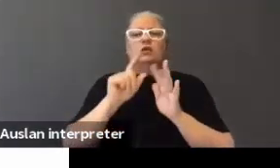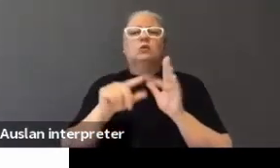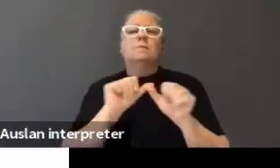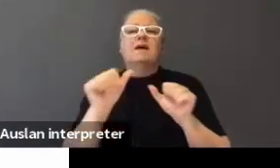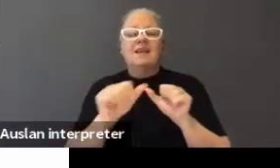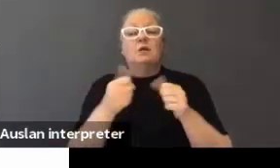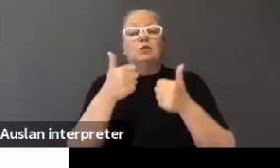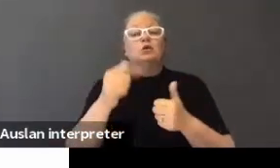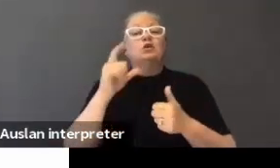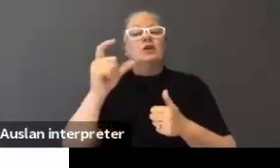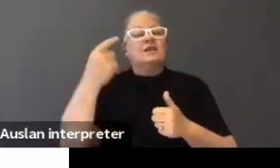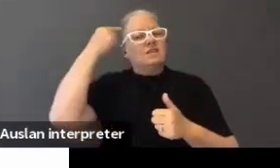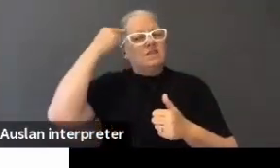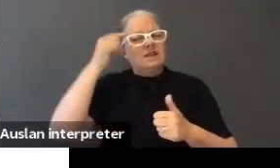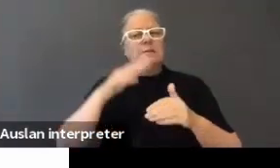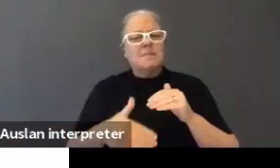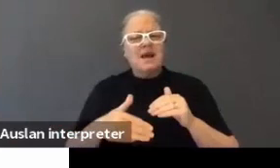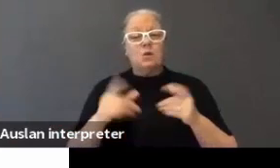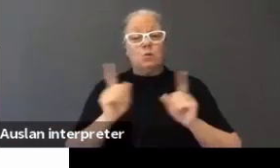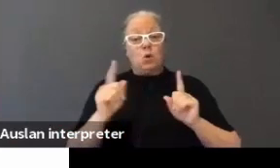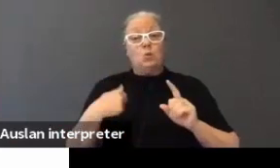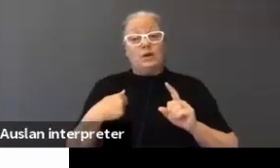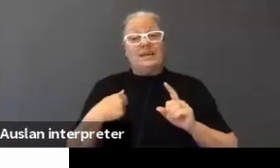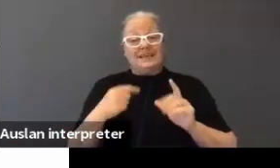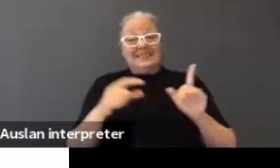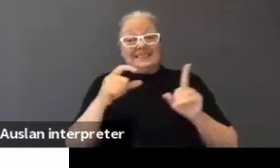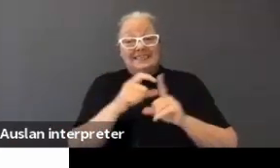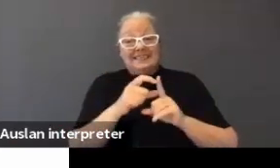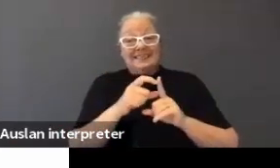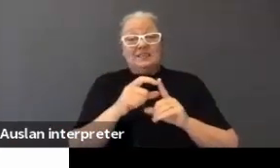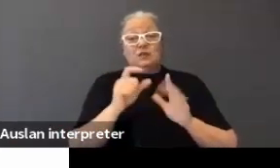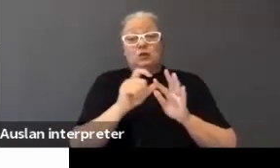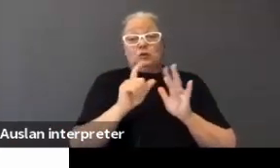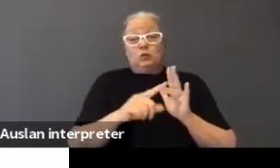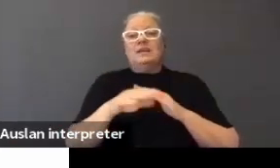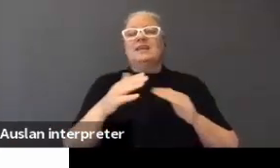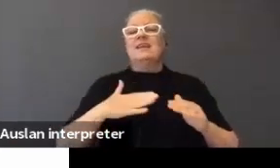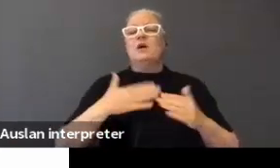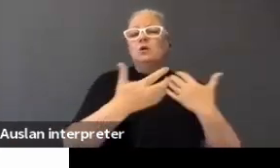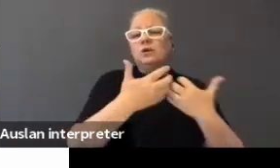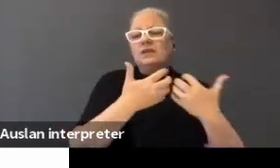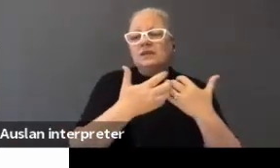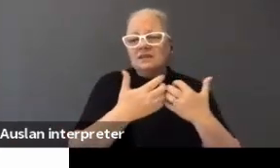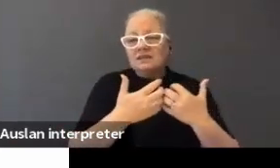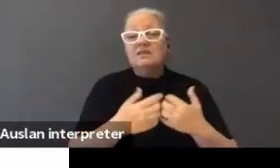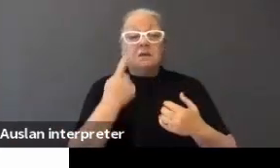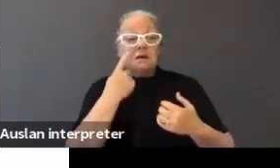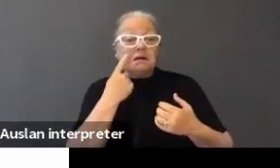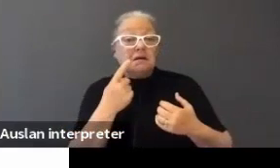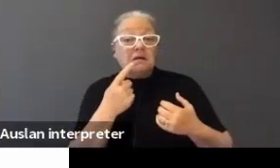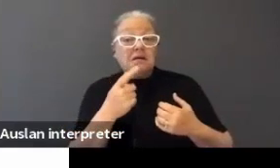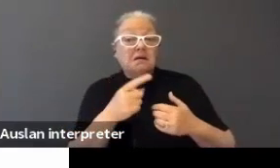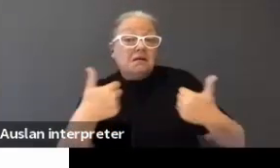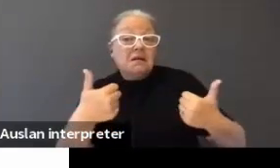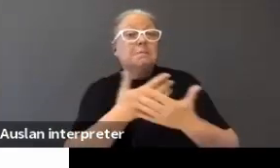think some of the longstanding practices that we have within our institutes that perhaps have outlived their usefulness, like large lecture